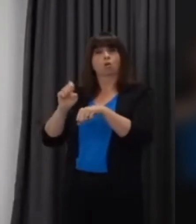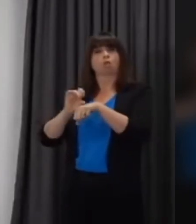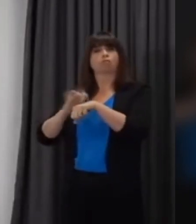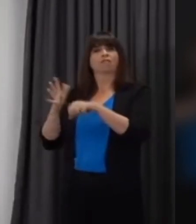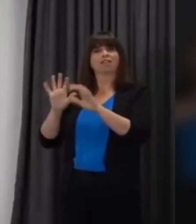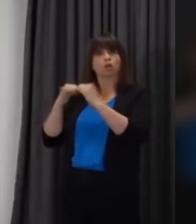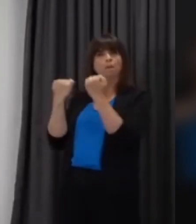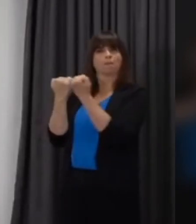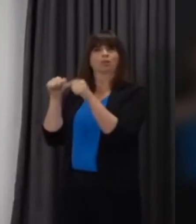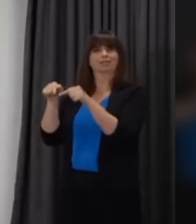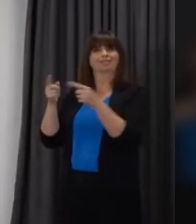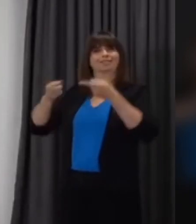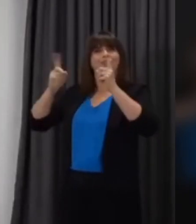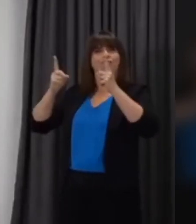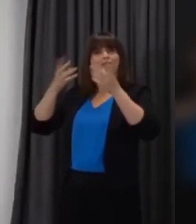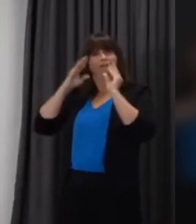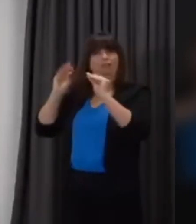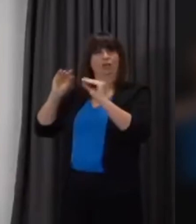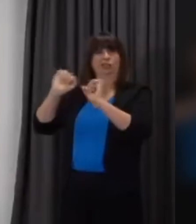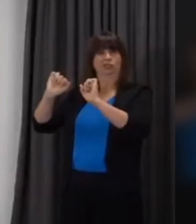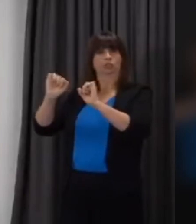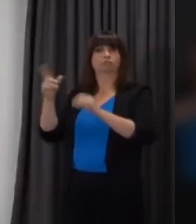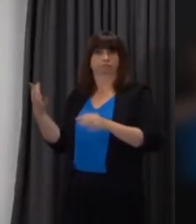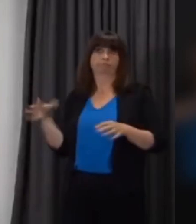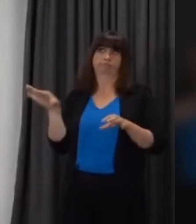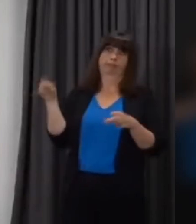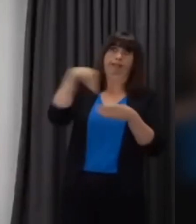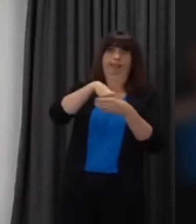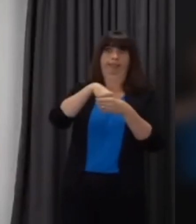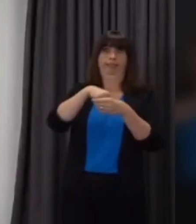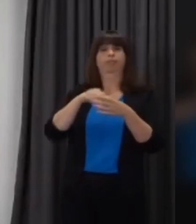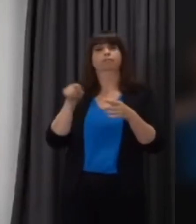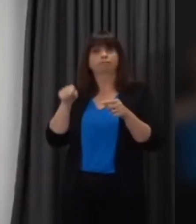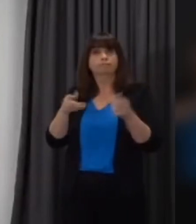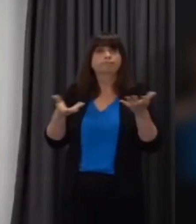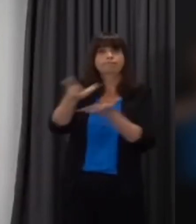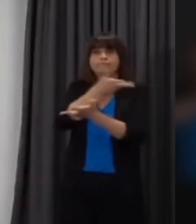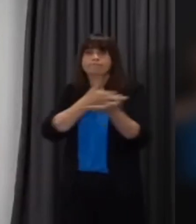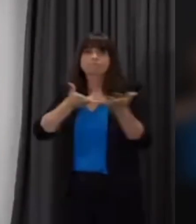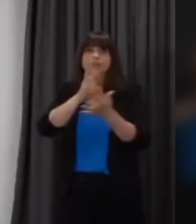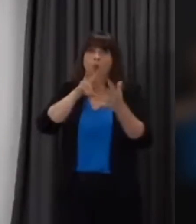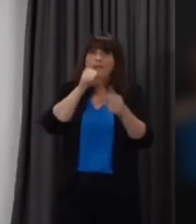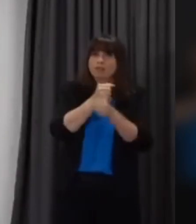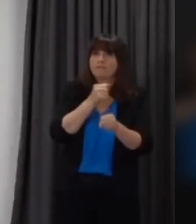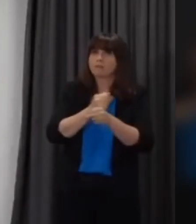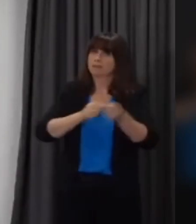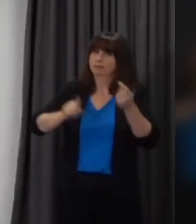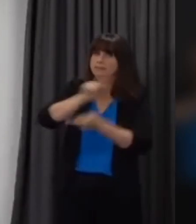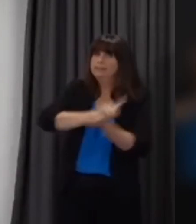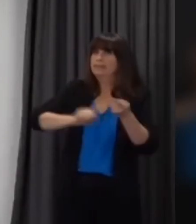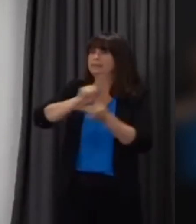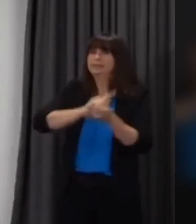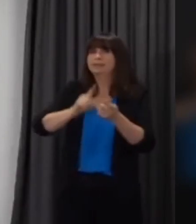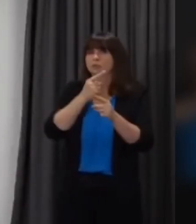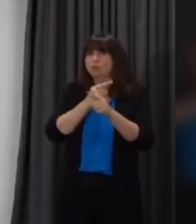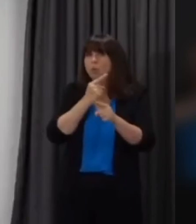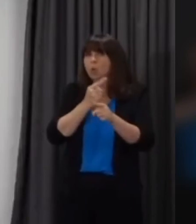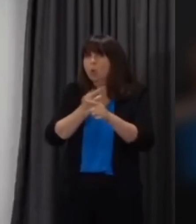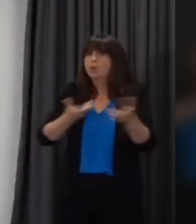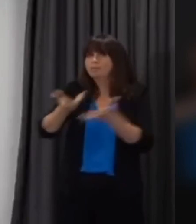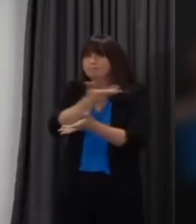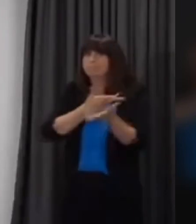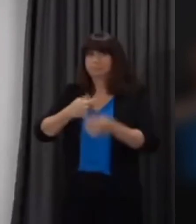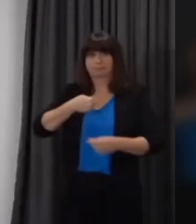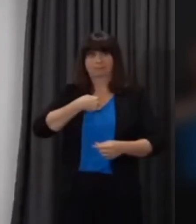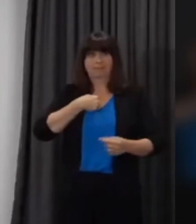views of directors of education are meeting with colleagues in Welsh government on a regular basis. I myself